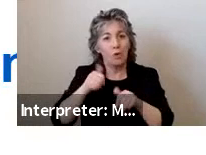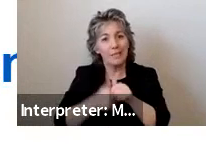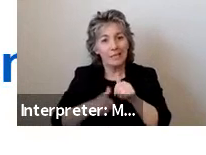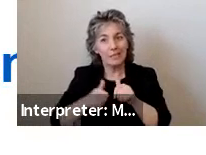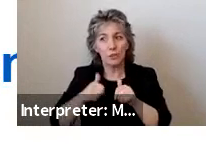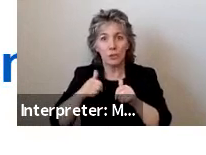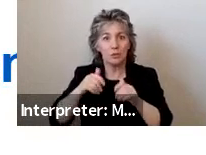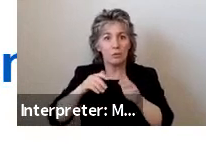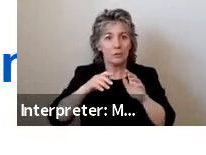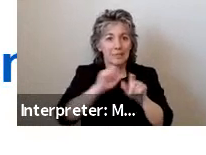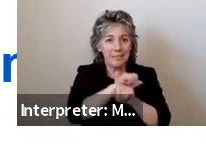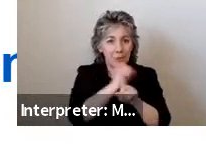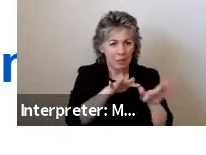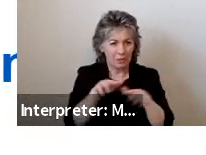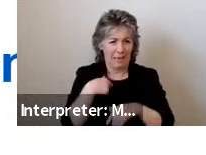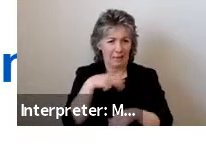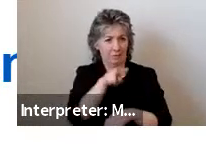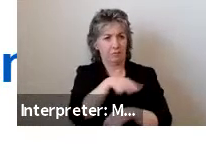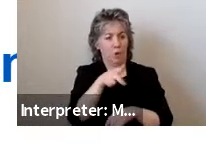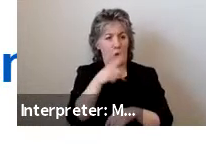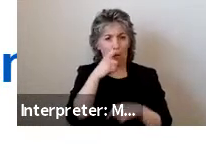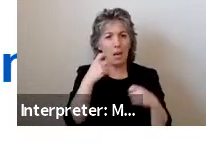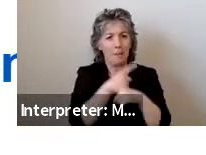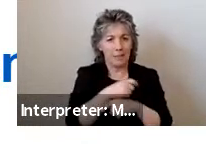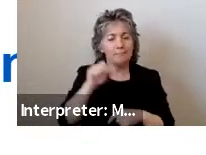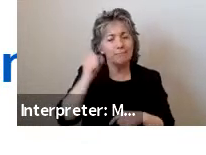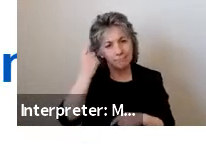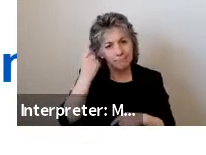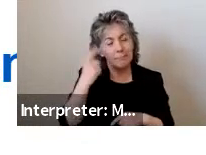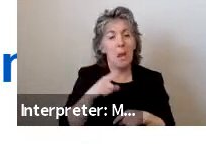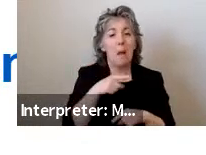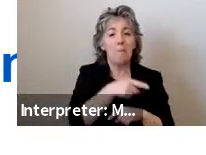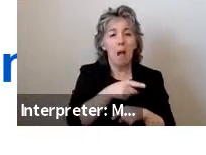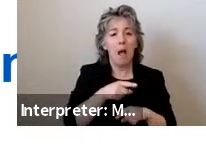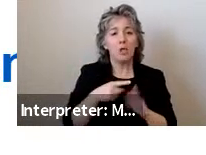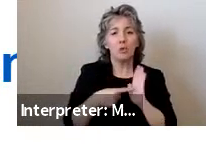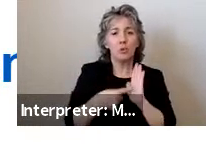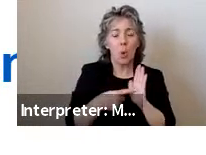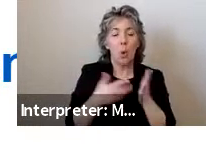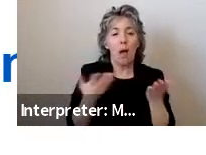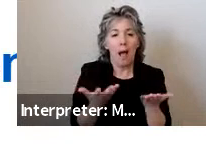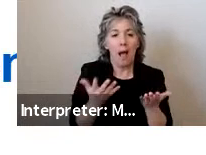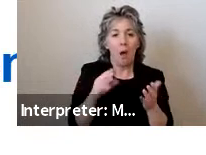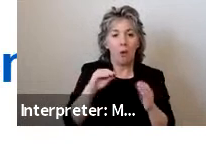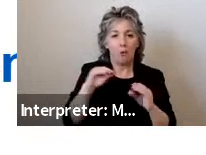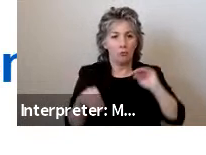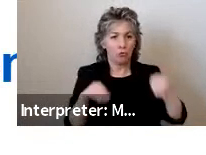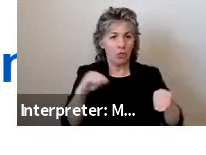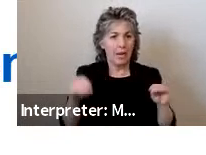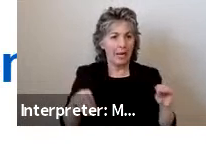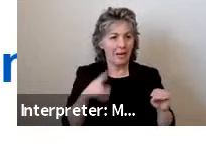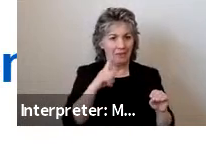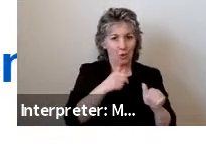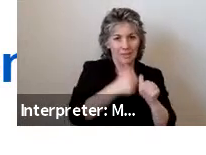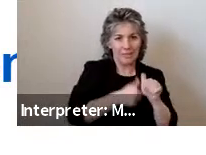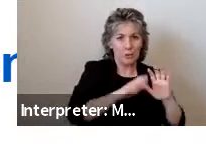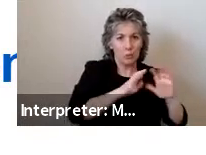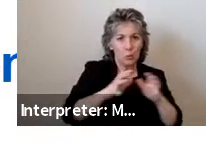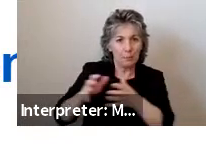pretty complicated, but a box plot is just a way to illustrate how ratings vary within each of the user groups.